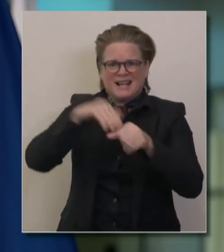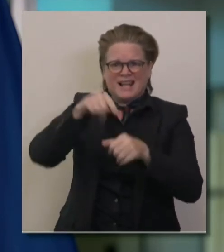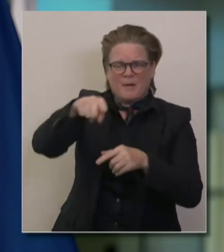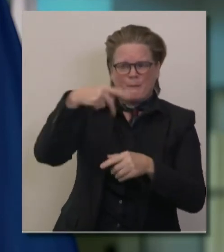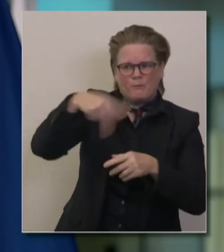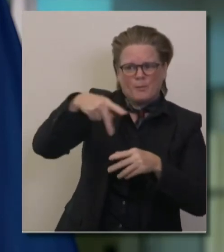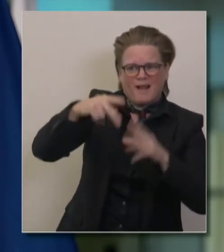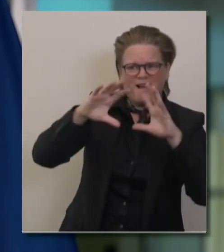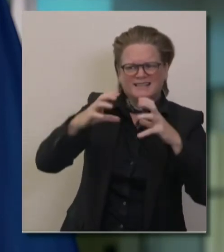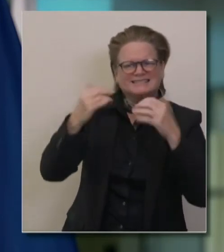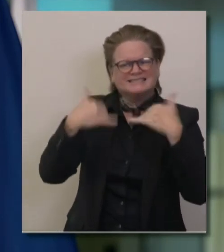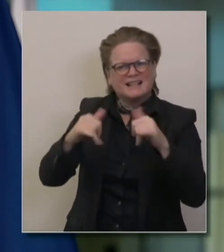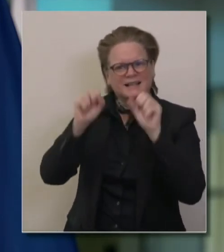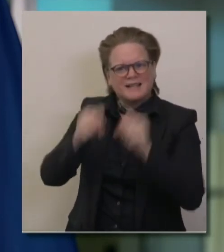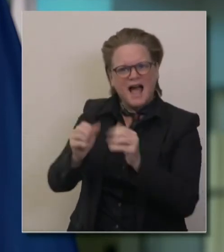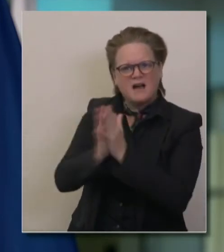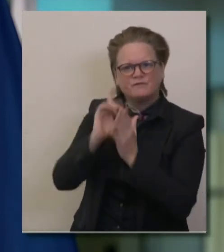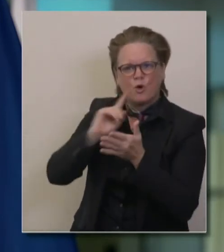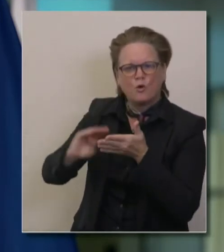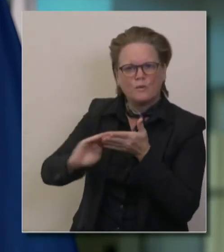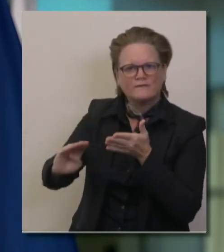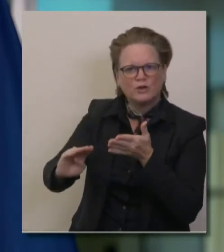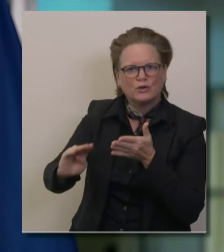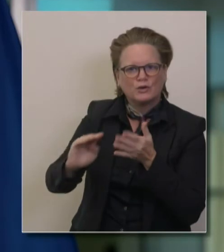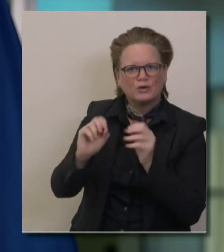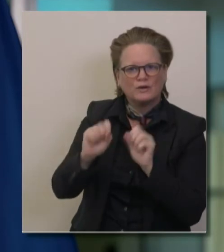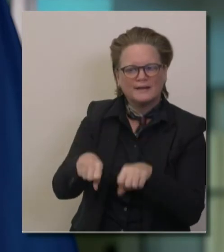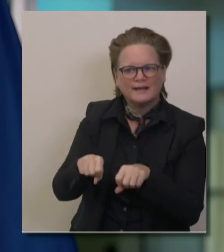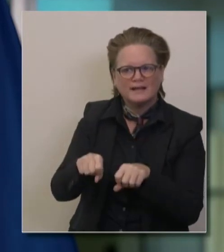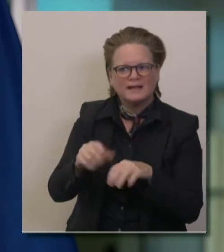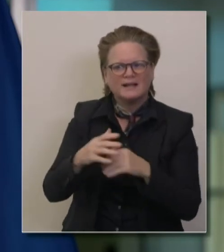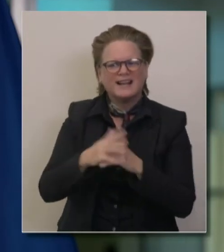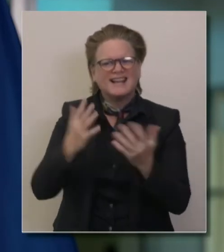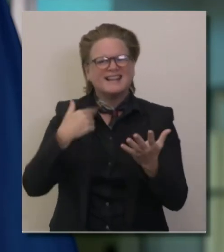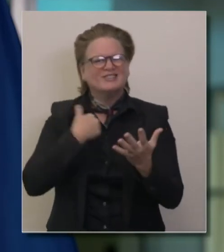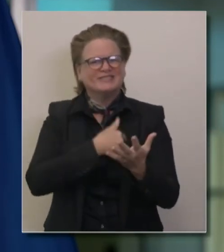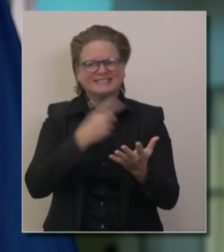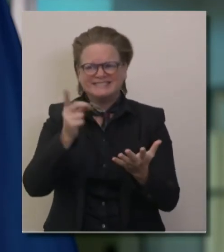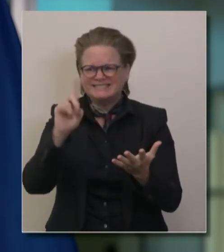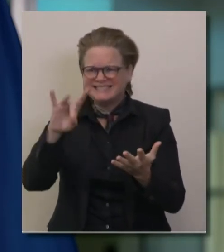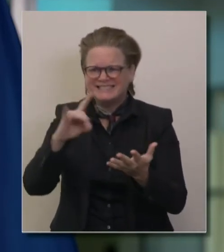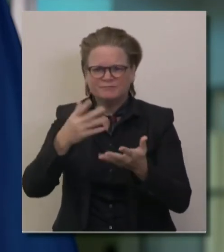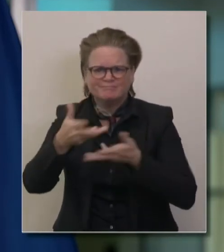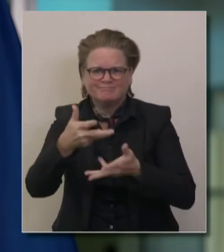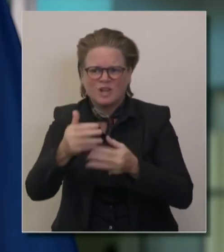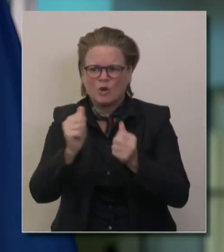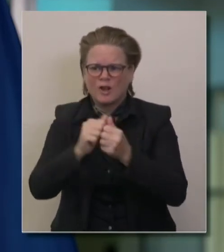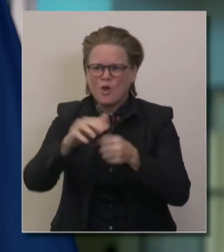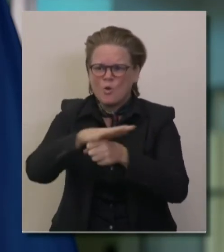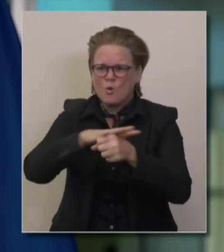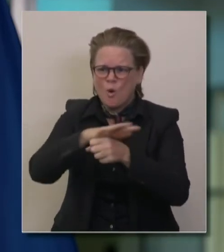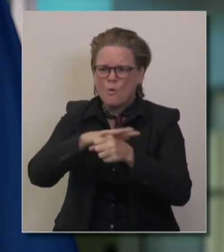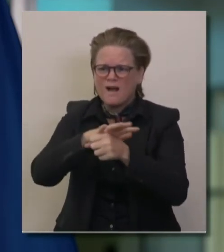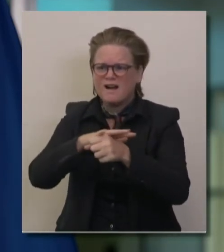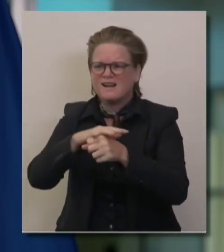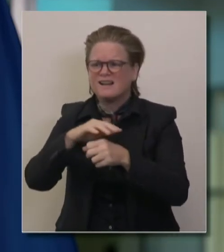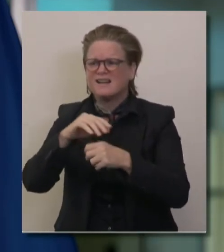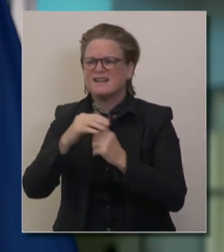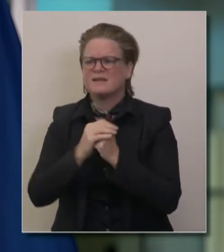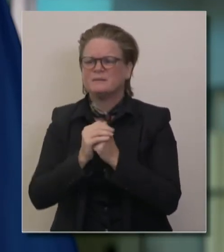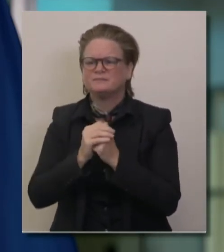local directors, meaning a local, what we refer to as LEAs. These are the local education